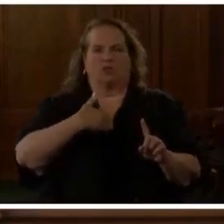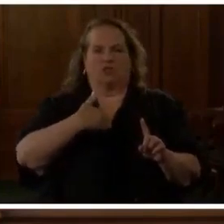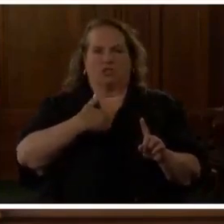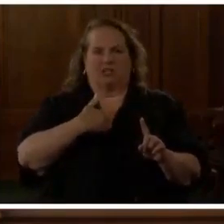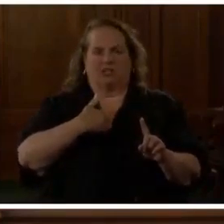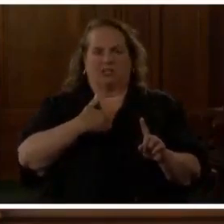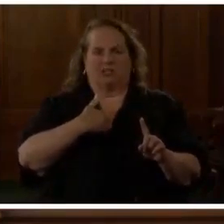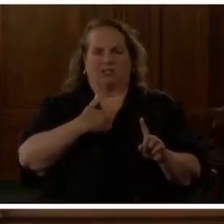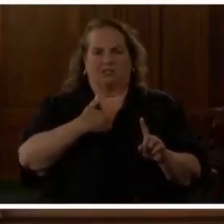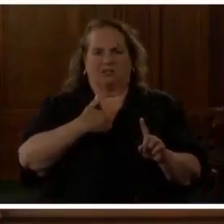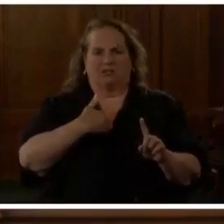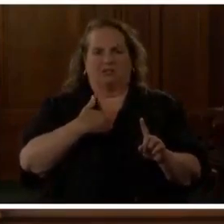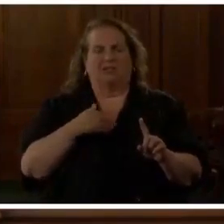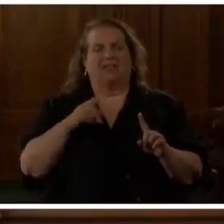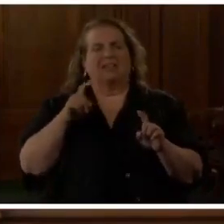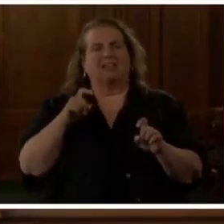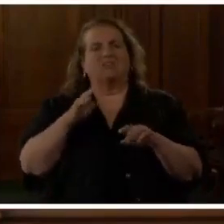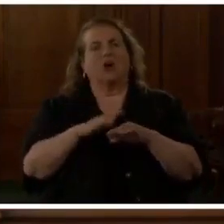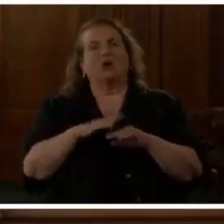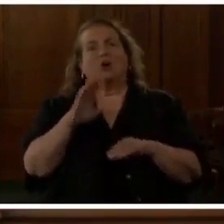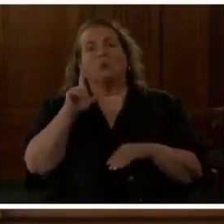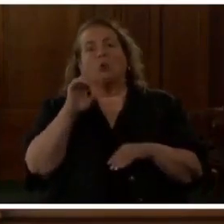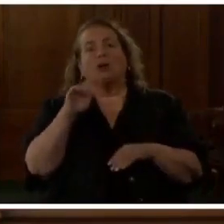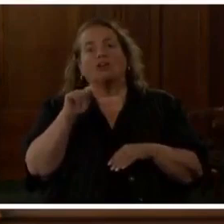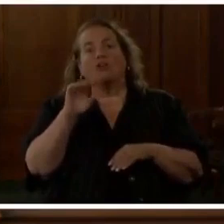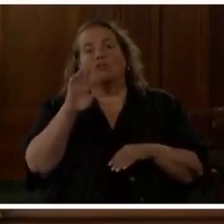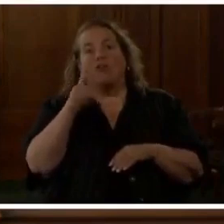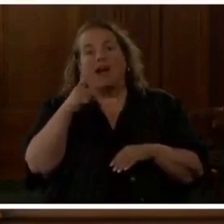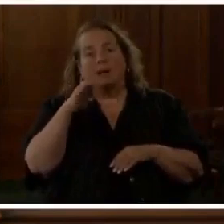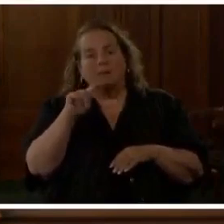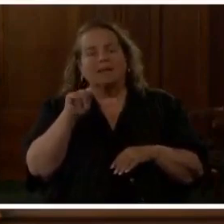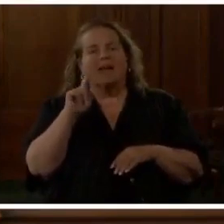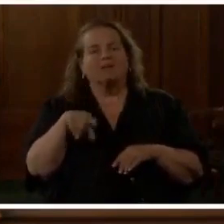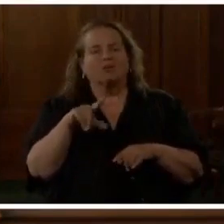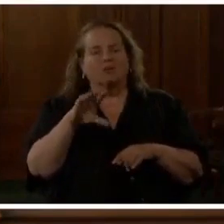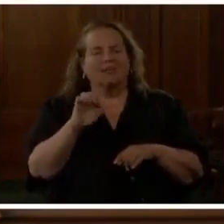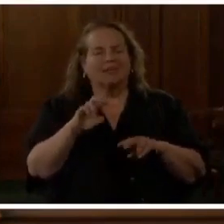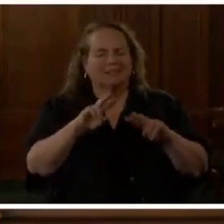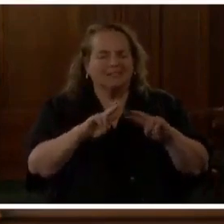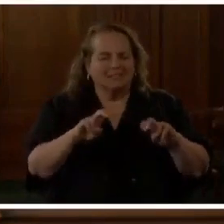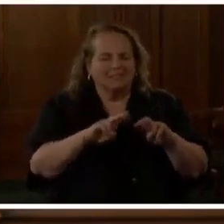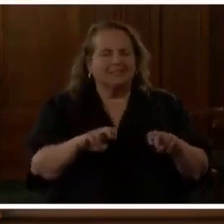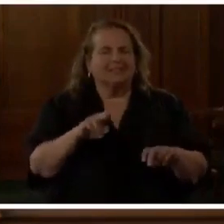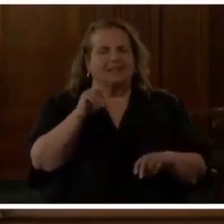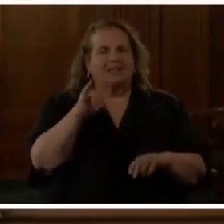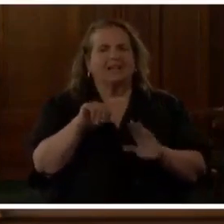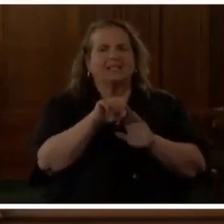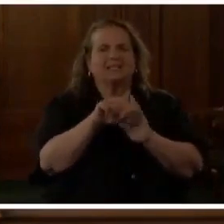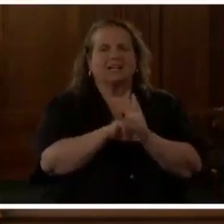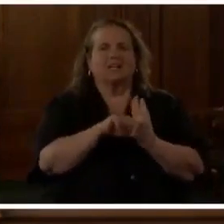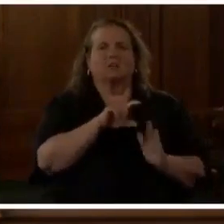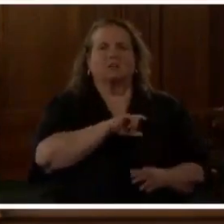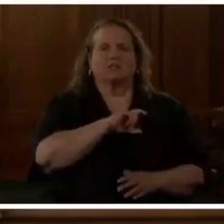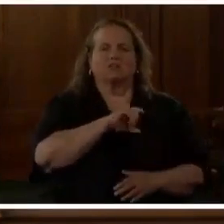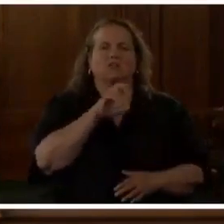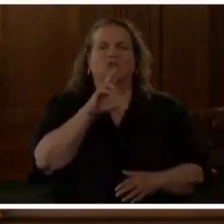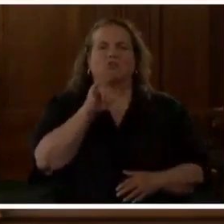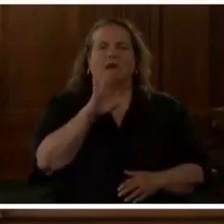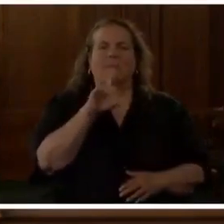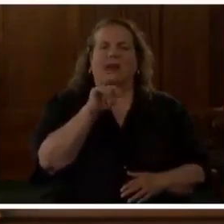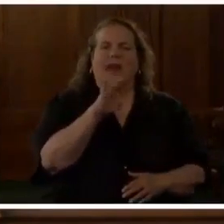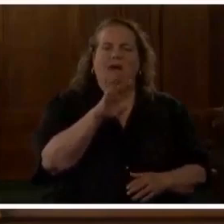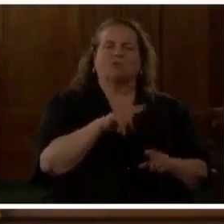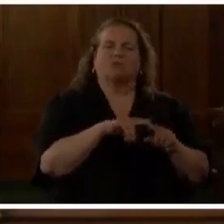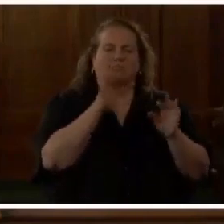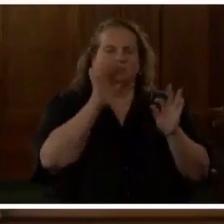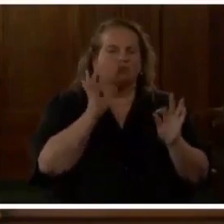tests on bullet fragments will have to be conducted at the Kentucky State Police Crime Lab to see if we can